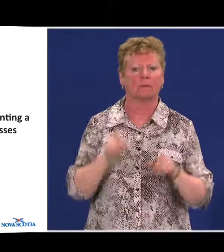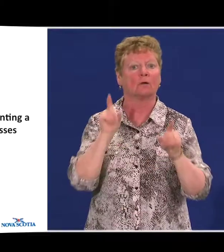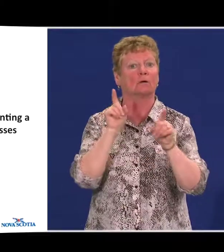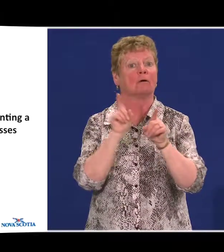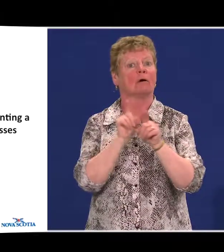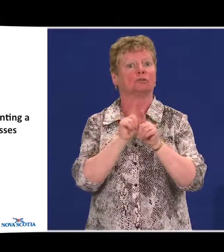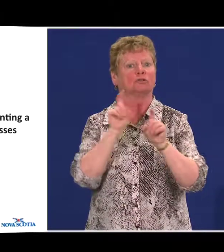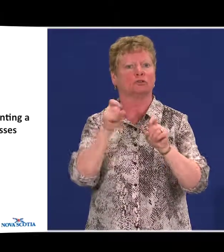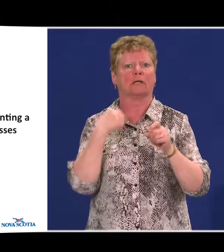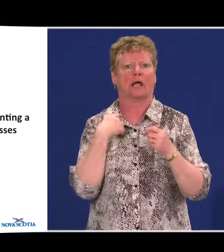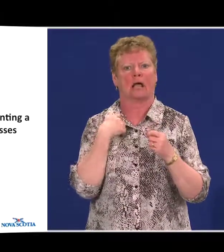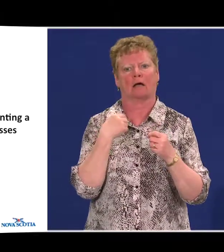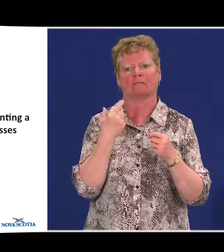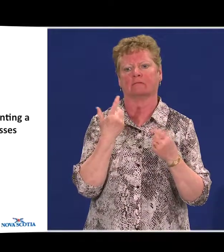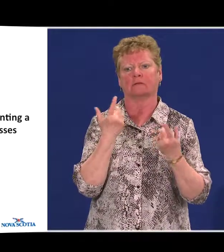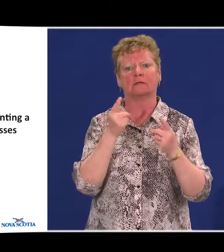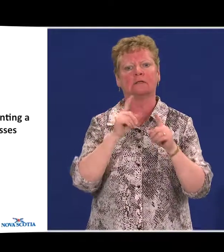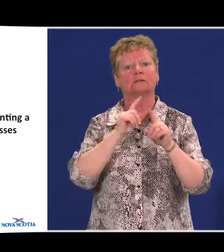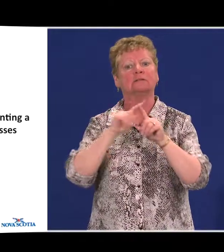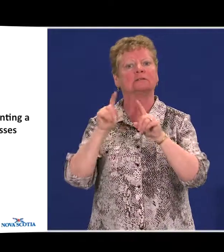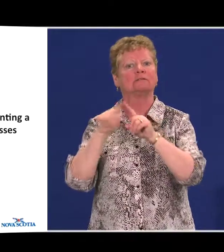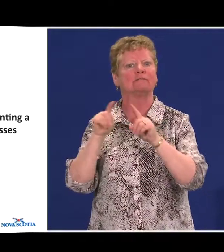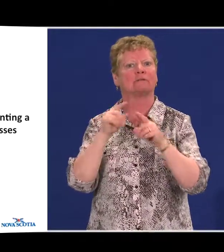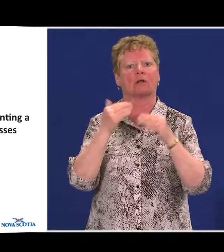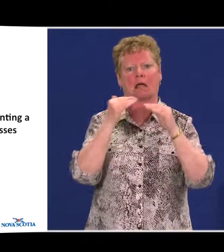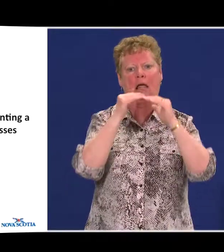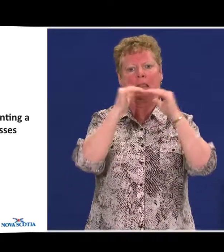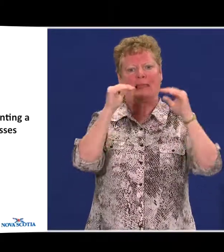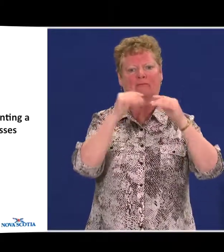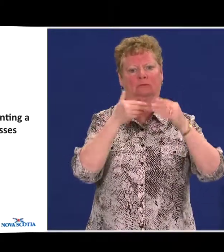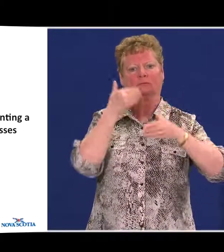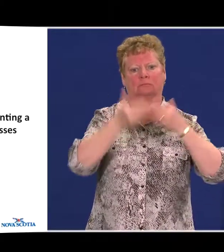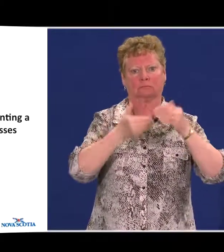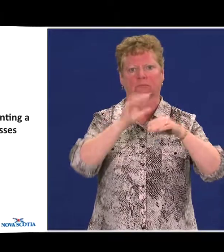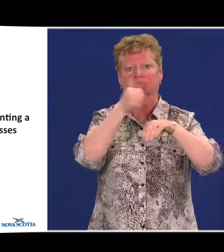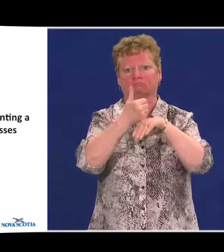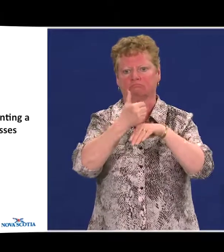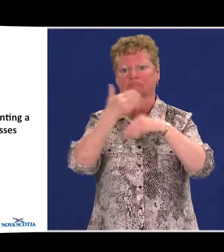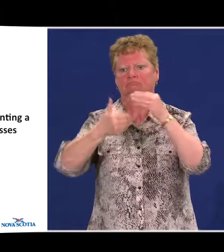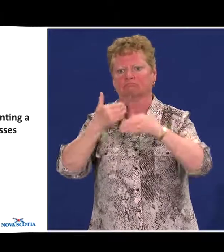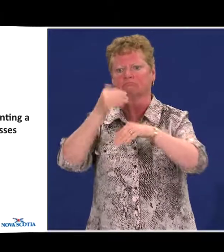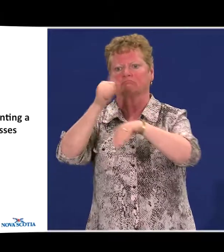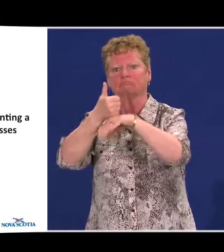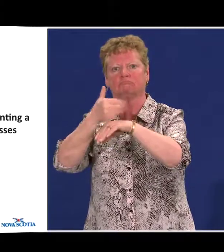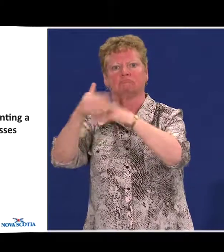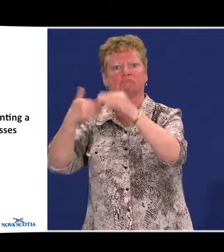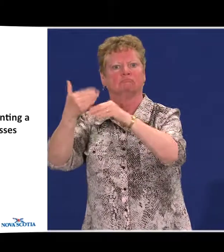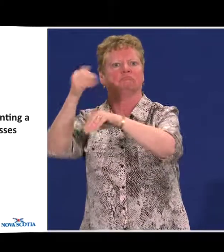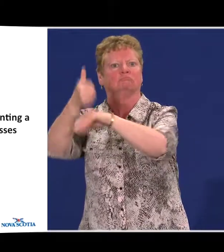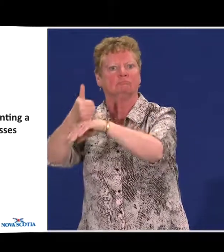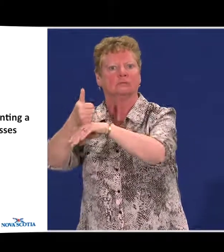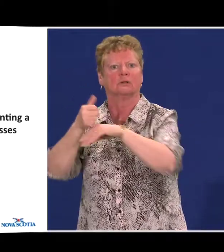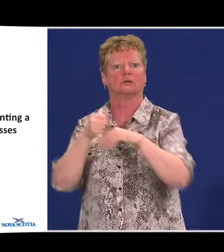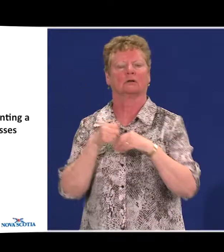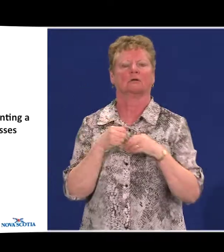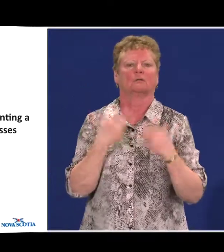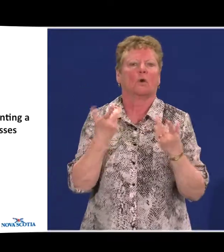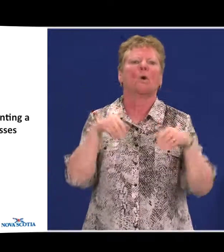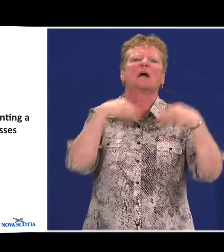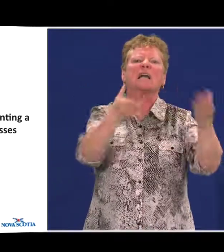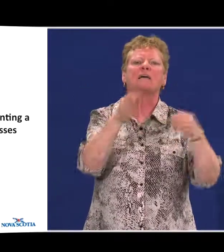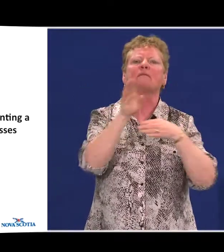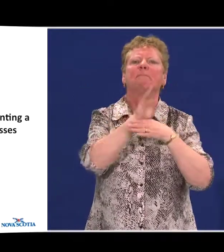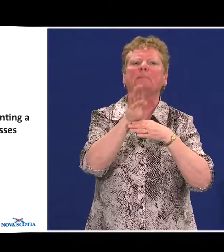multi-level phased in approach to implementing a standard in order to give businesses